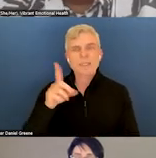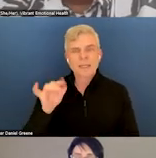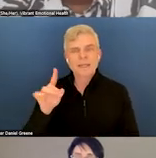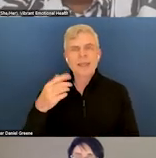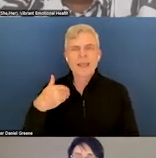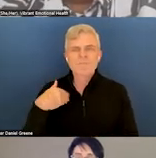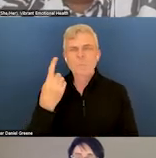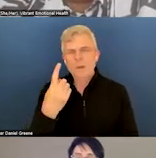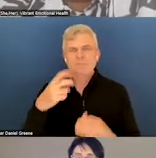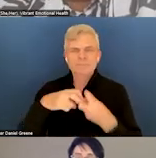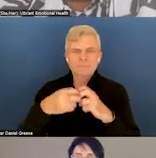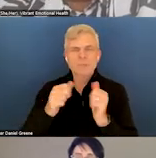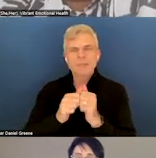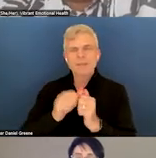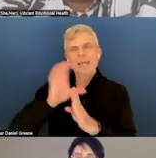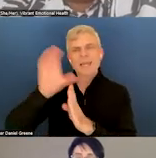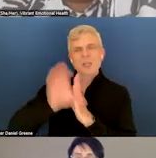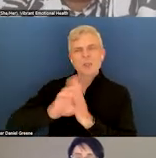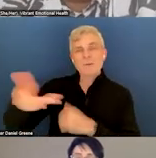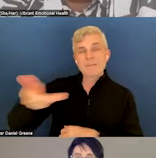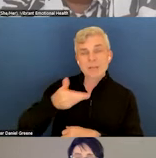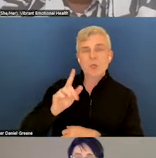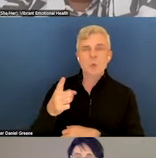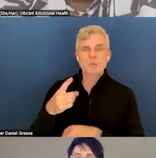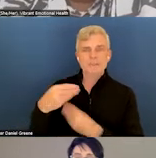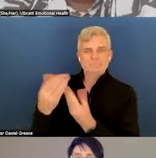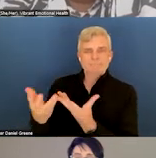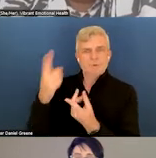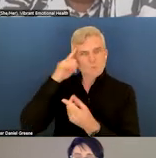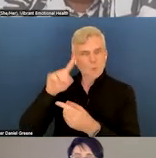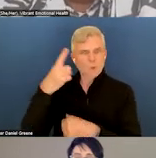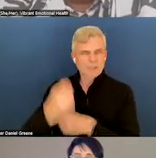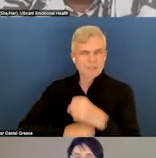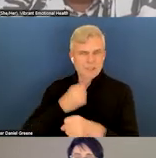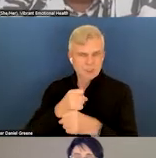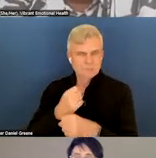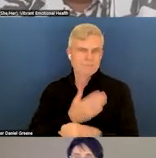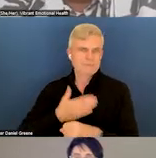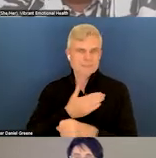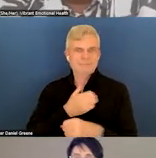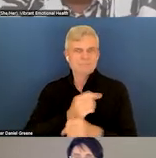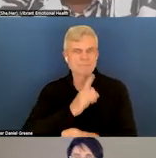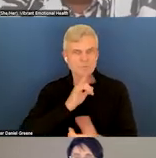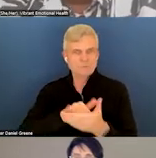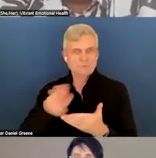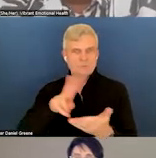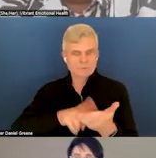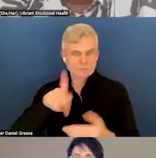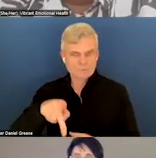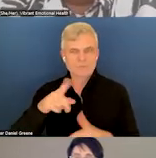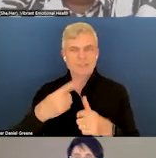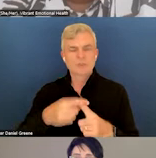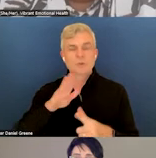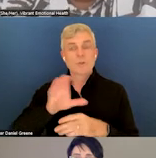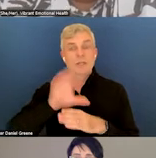issue with a calendar invite could only be extended for a year. So please make sure you sign up and then you can have your calendar invite